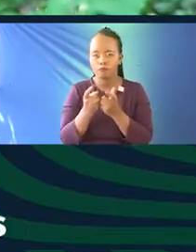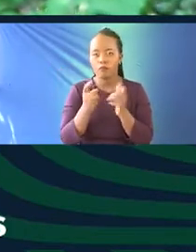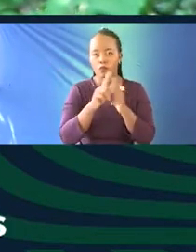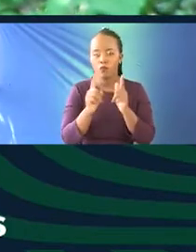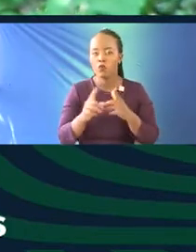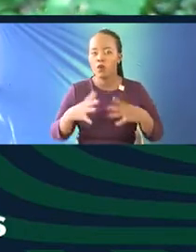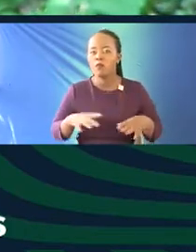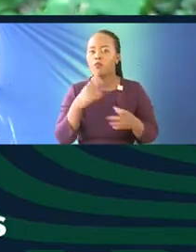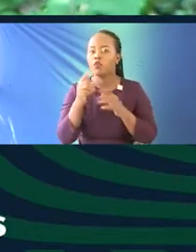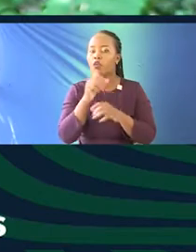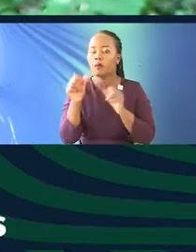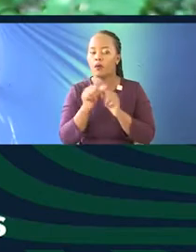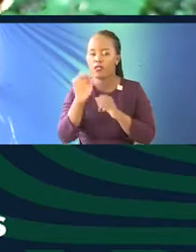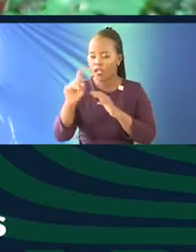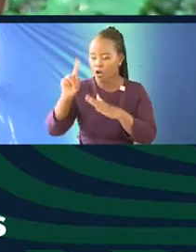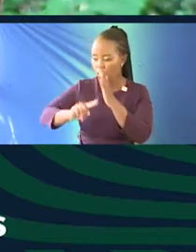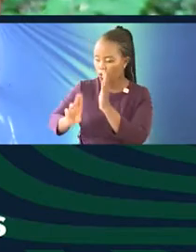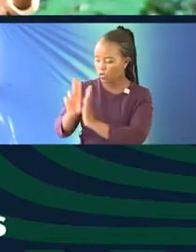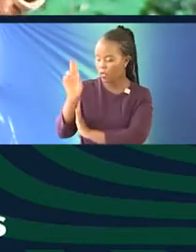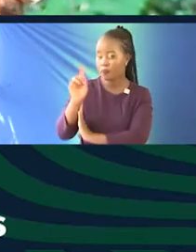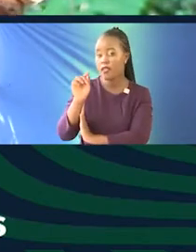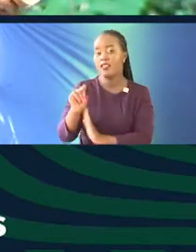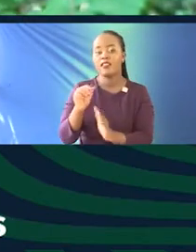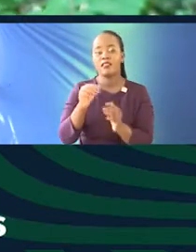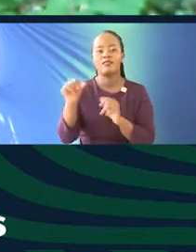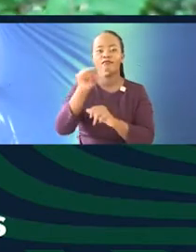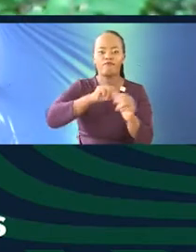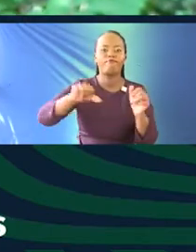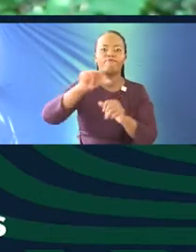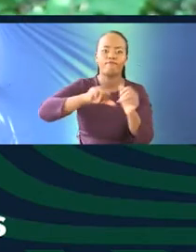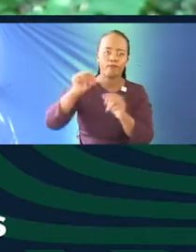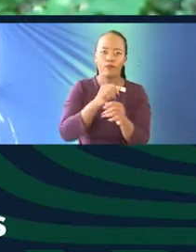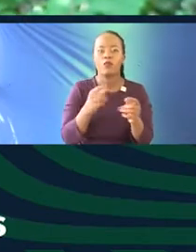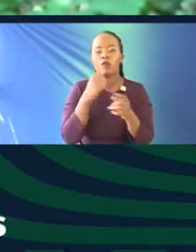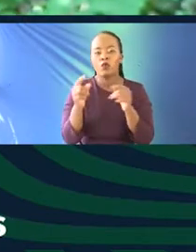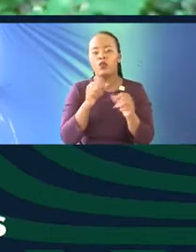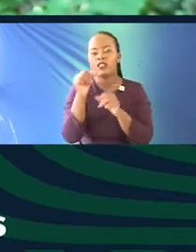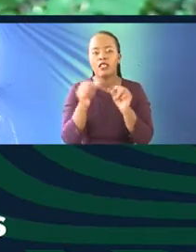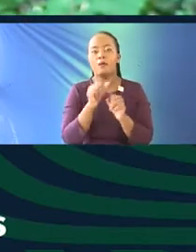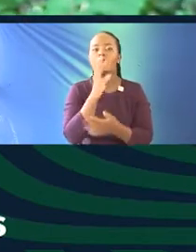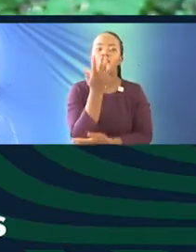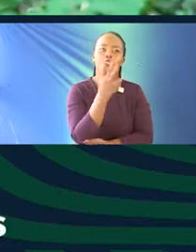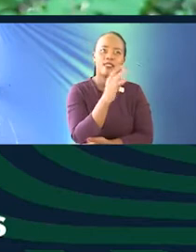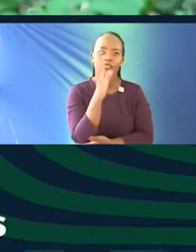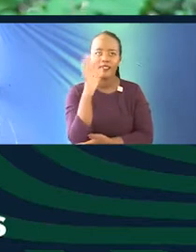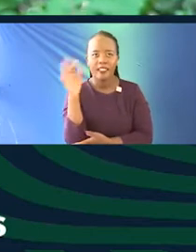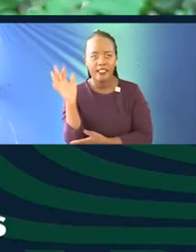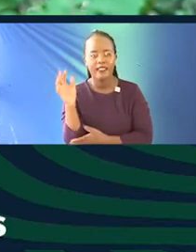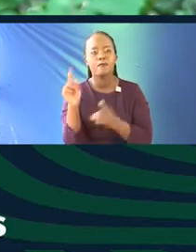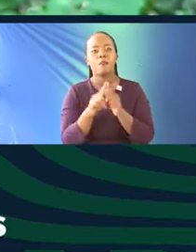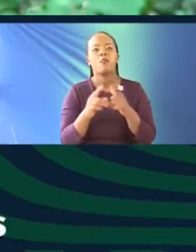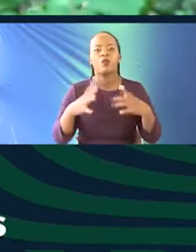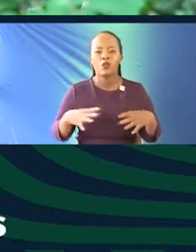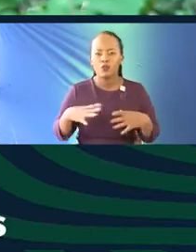them. They talk about it to friends on WhatsApp. And so there's this circular thing going on talking about trees and people are getting into conservation. People are getting into